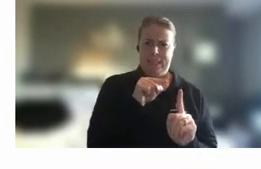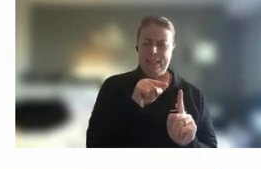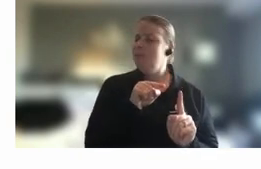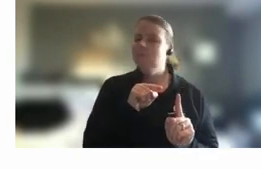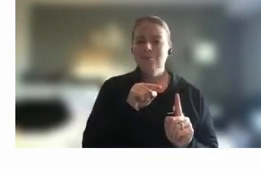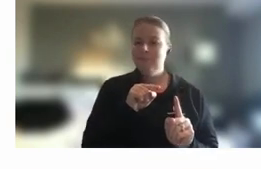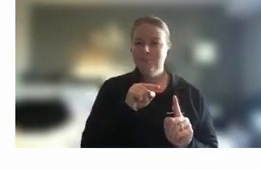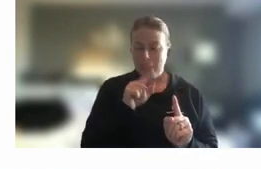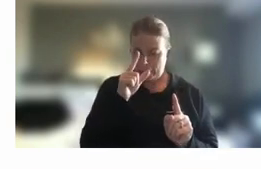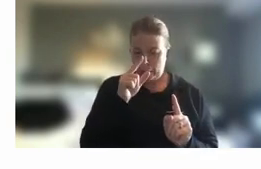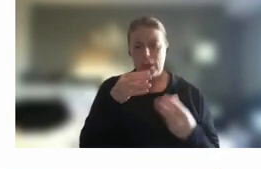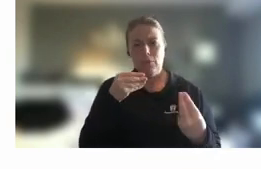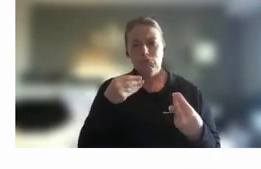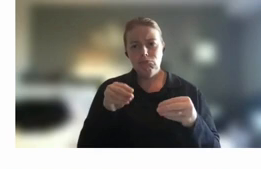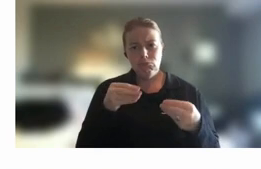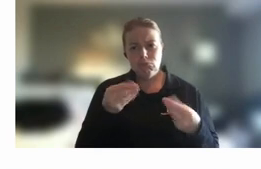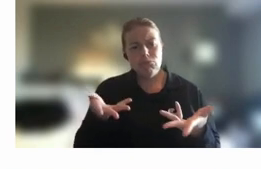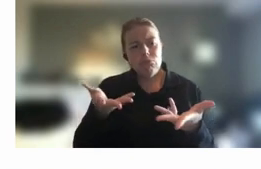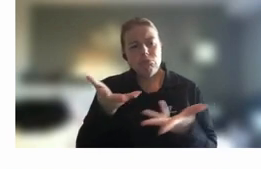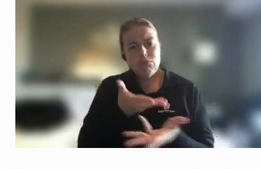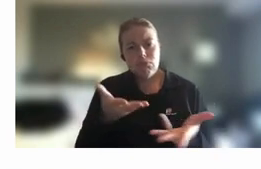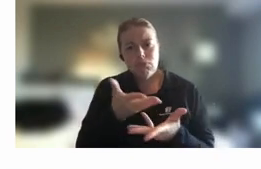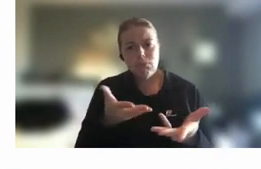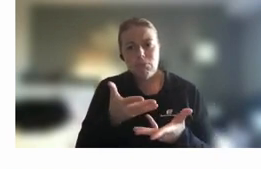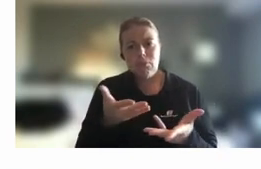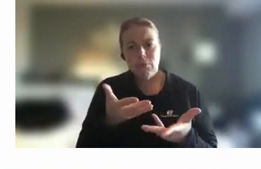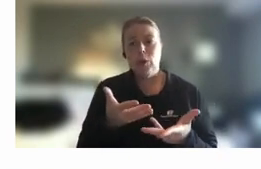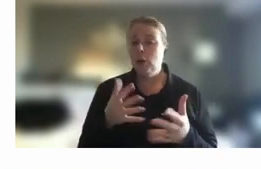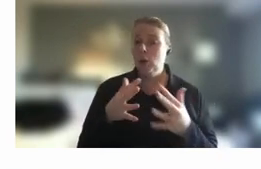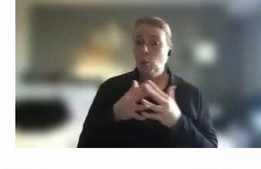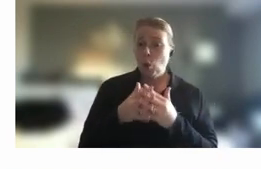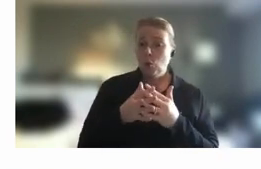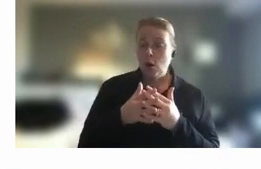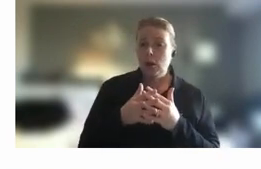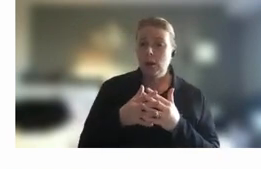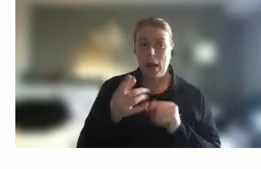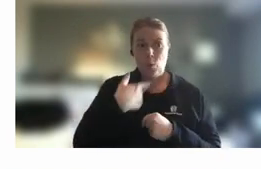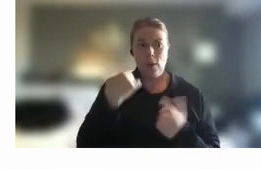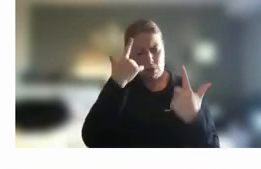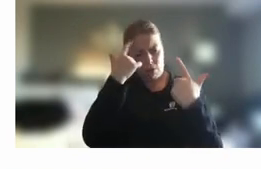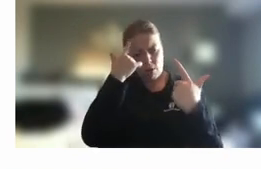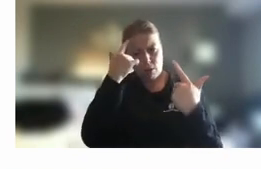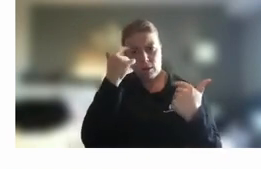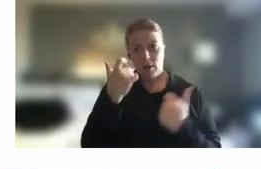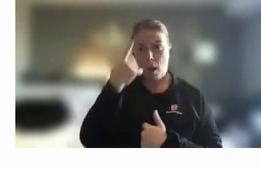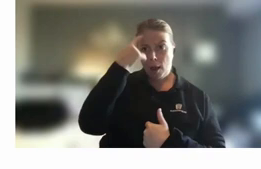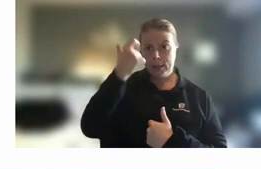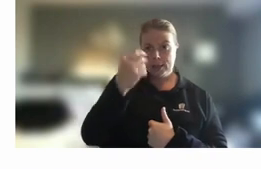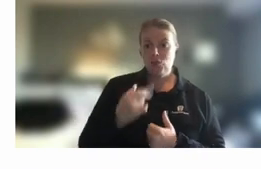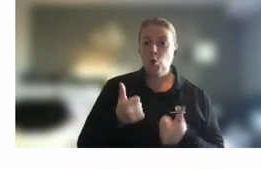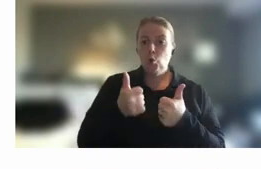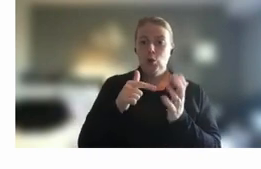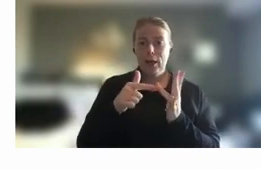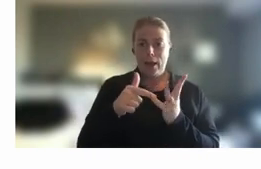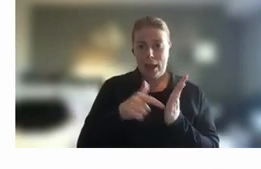to start and what I've seen work well and we've we've come up with some really great creative solutions there for um good outcomes all round um and I think